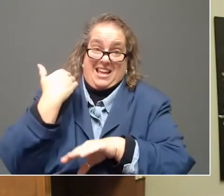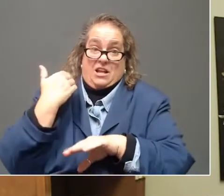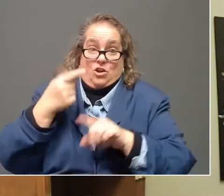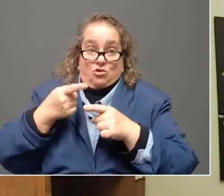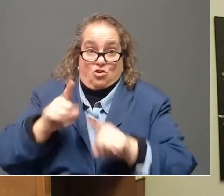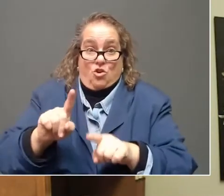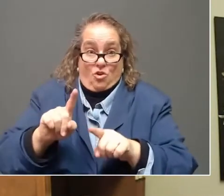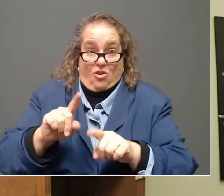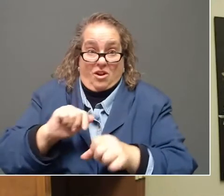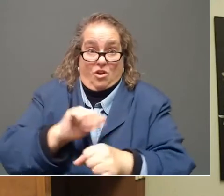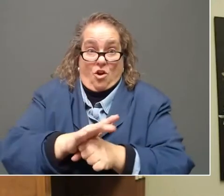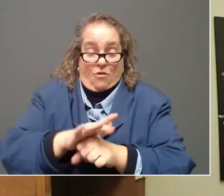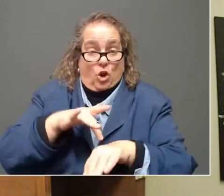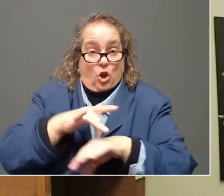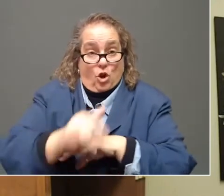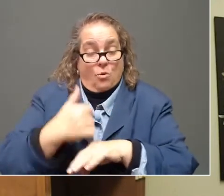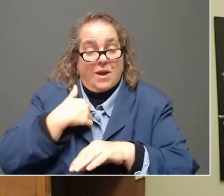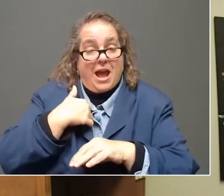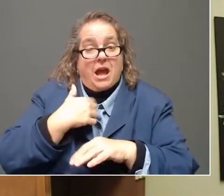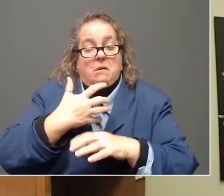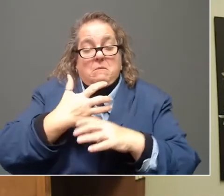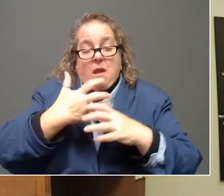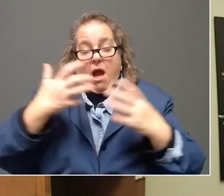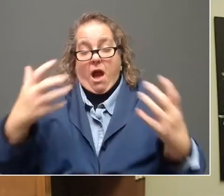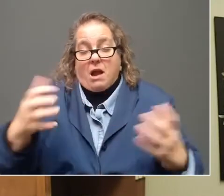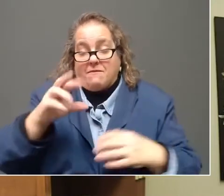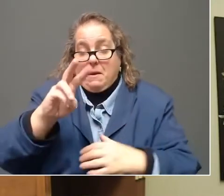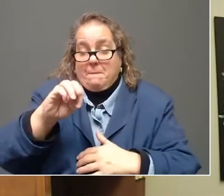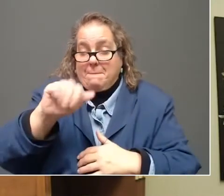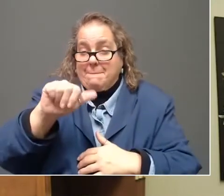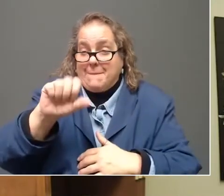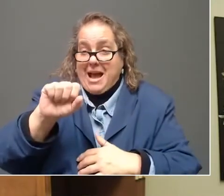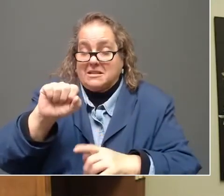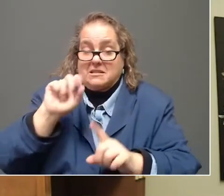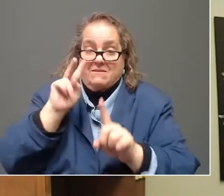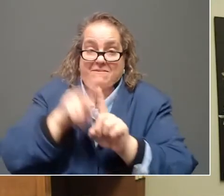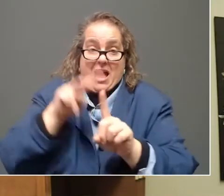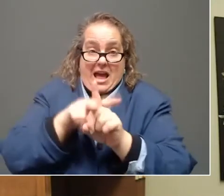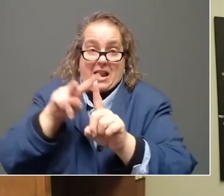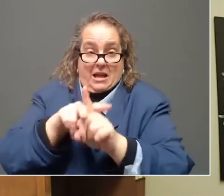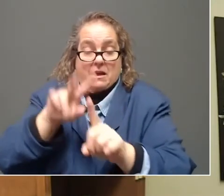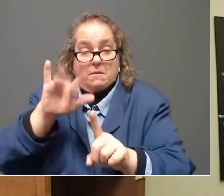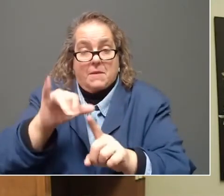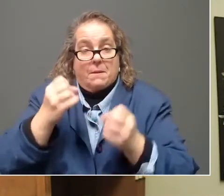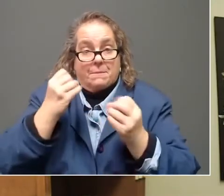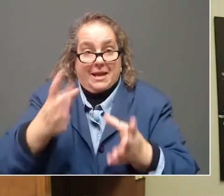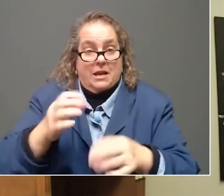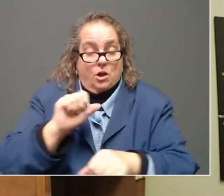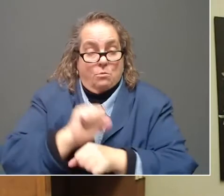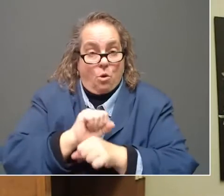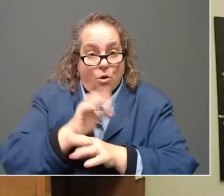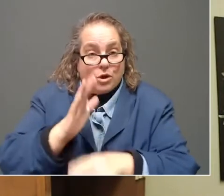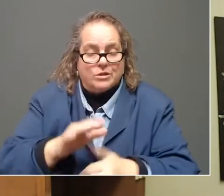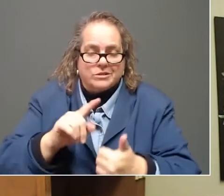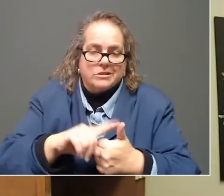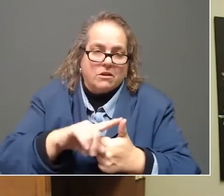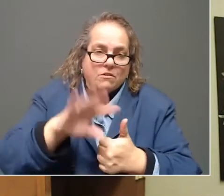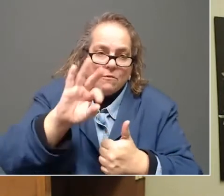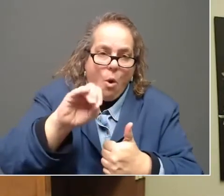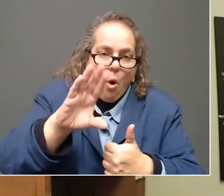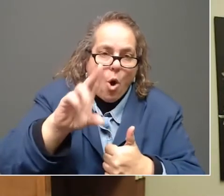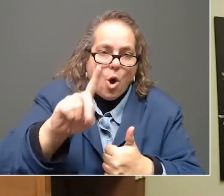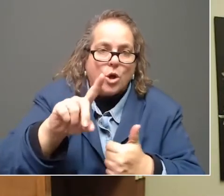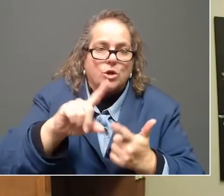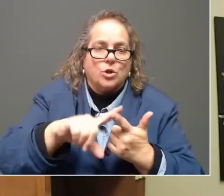lots of mass filings by large employers. And this would have affected Ford and Toyota, Caneland,